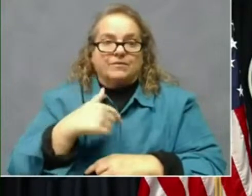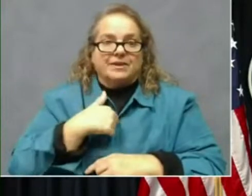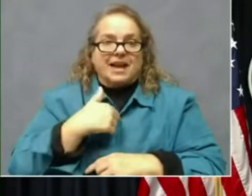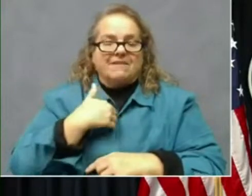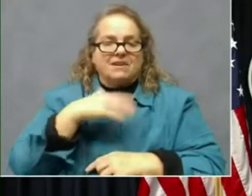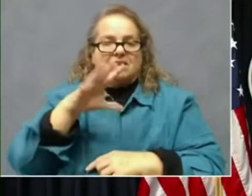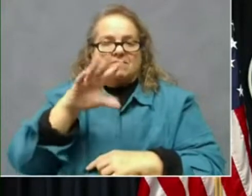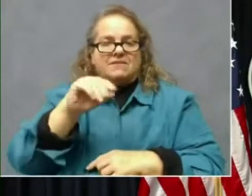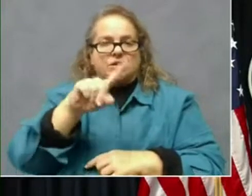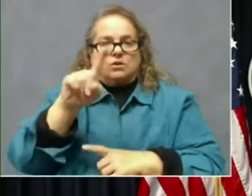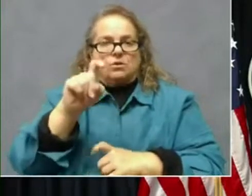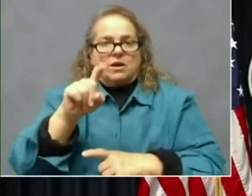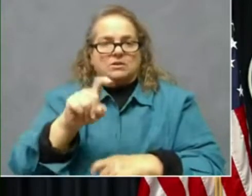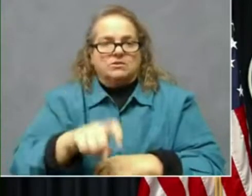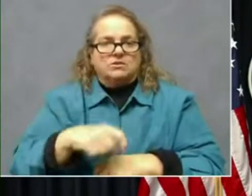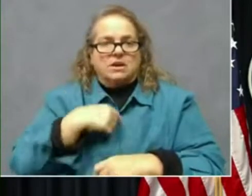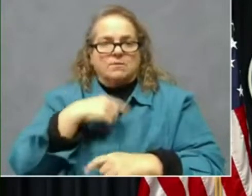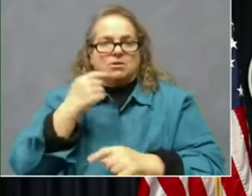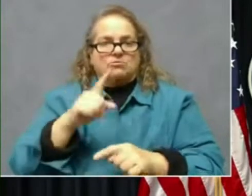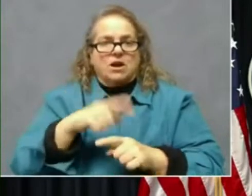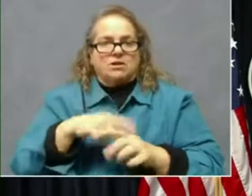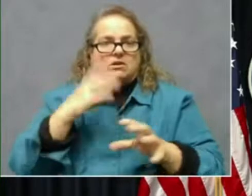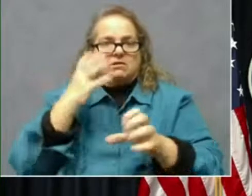going to try and cram them all into one for you.